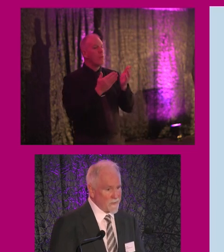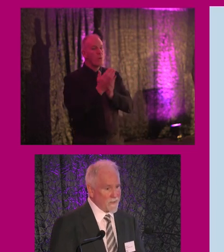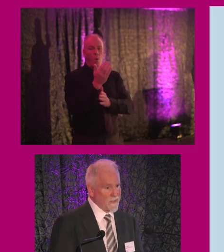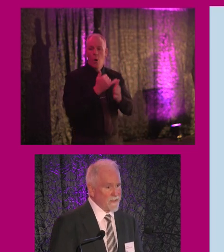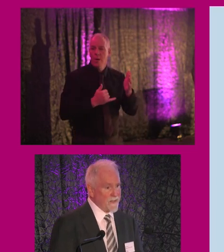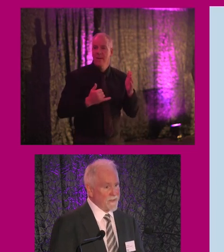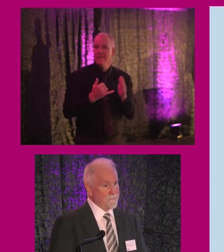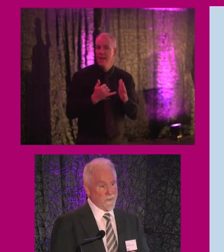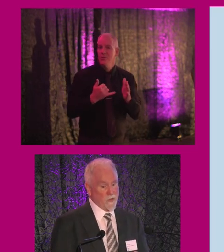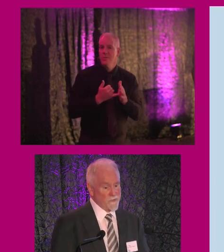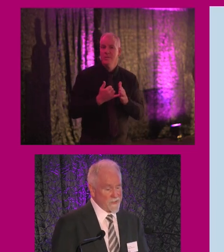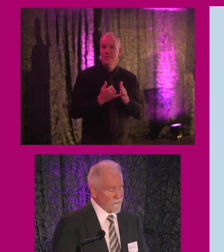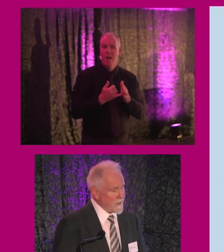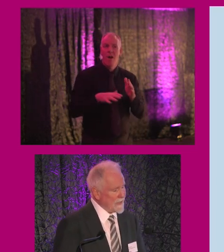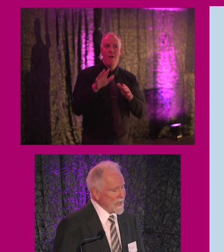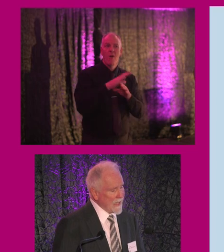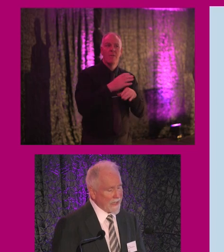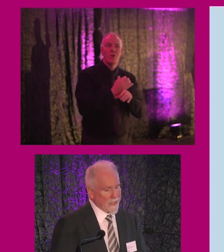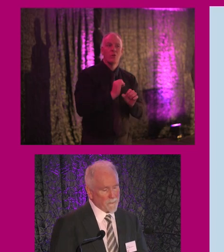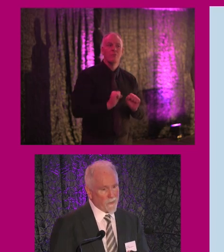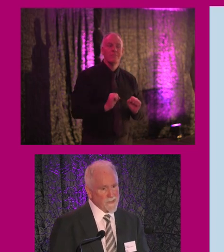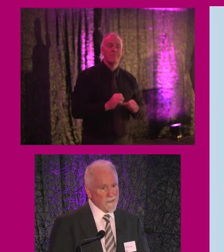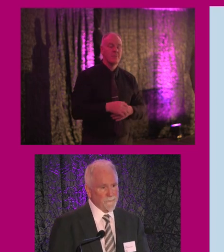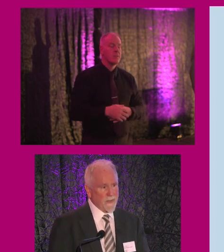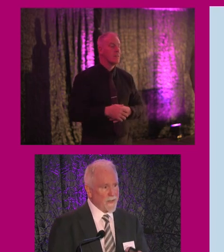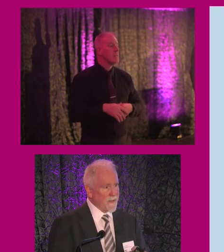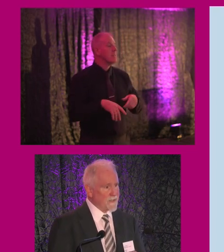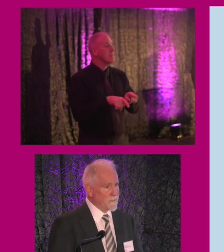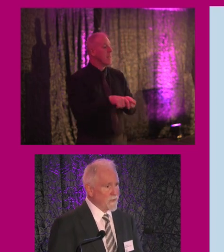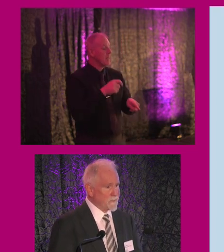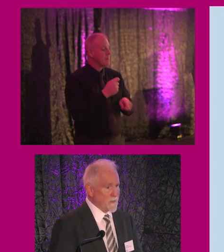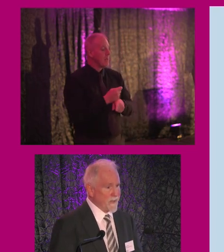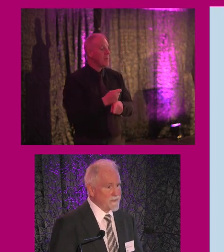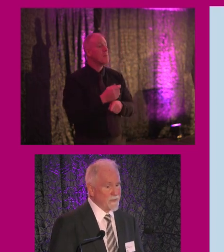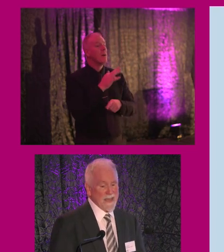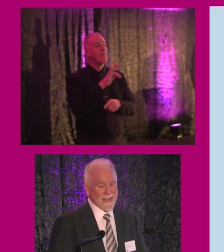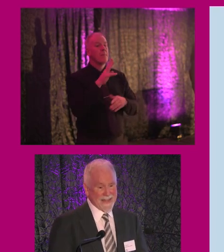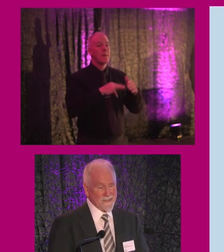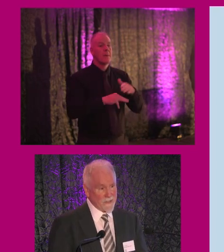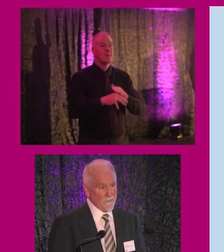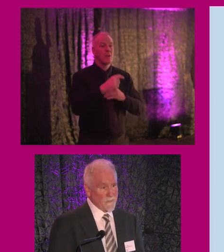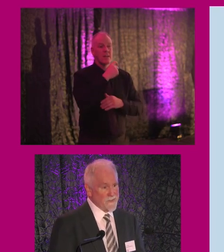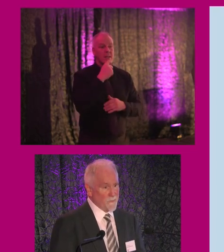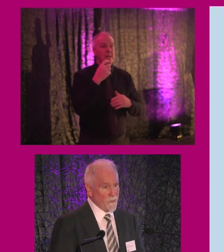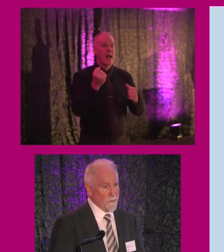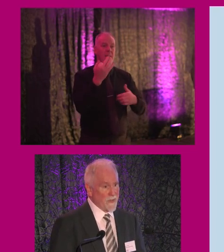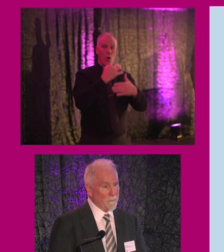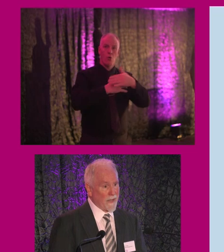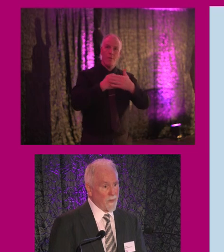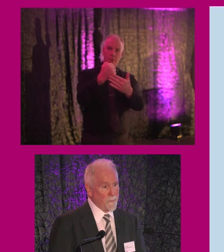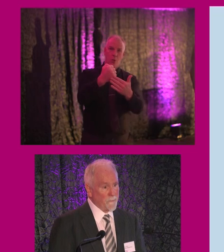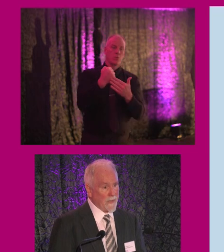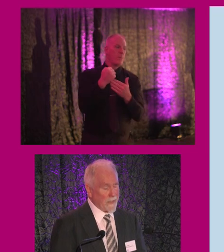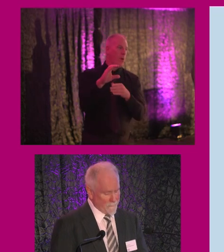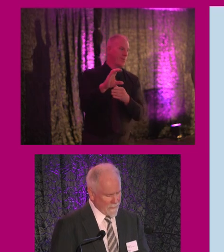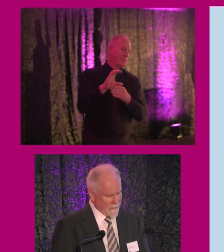within the country you're in. But also, as we heard from the minister, getting government support and